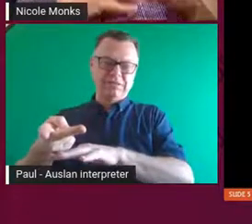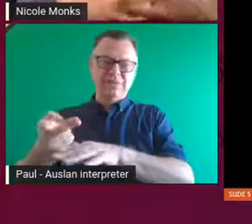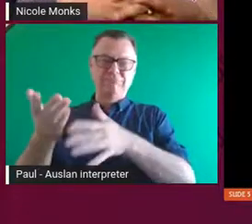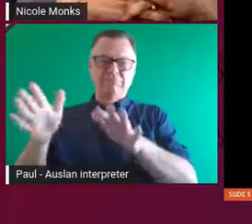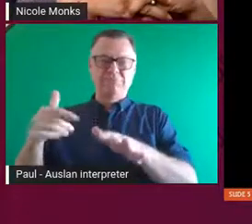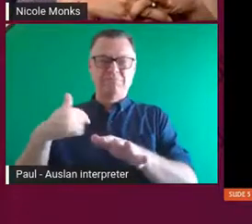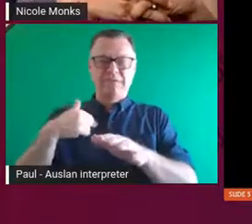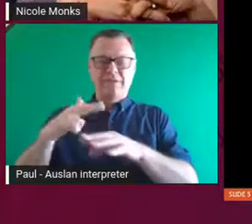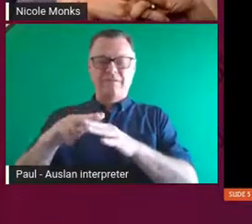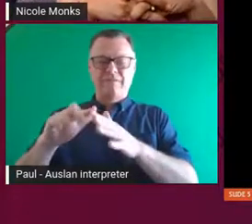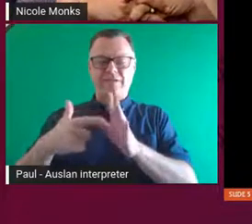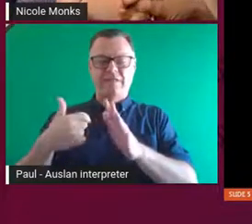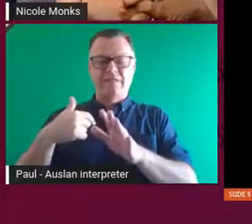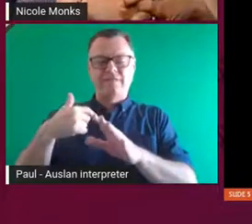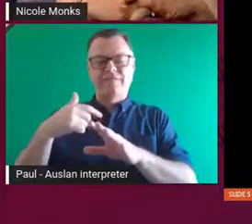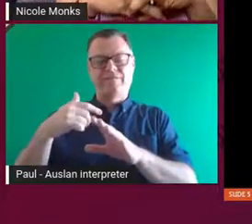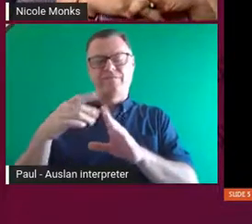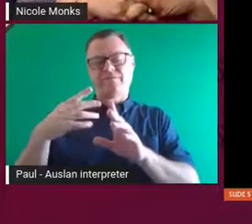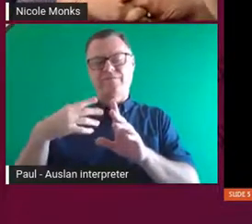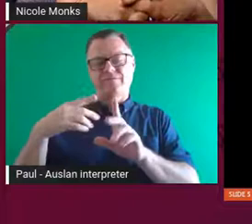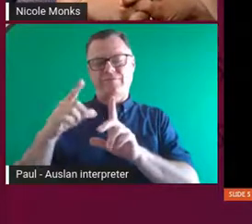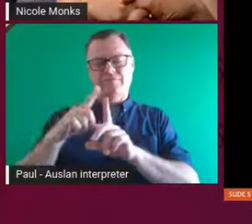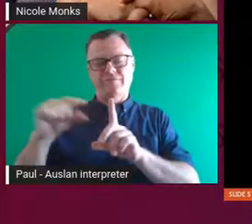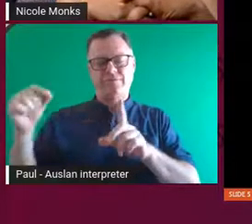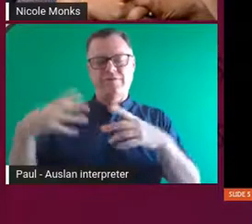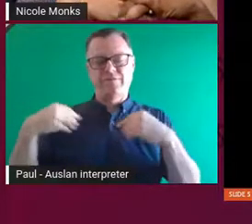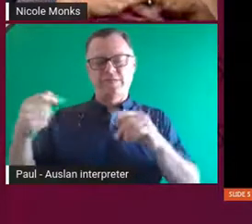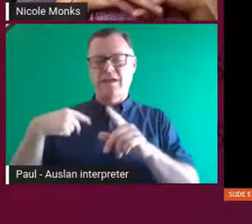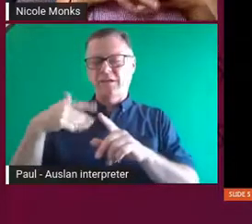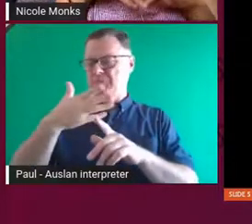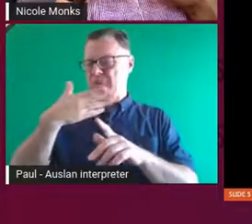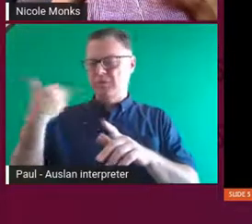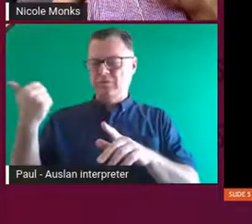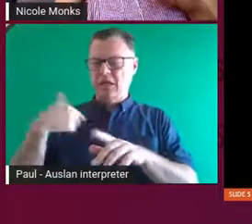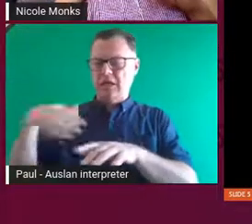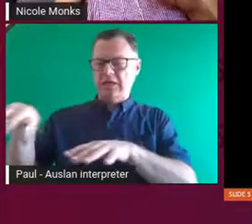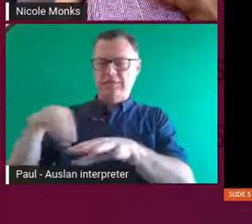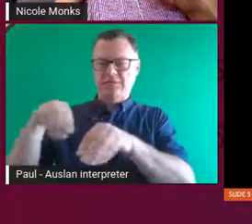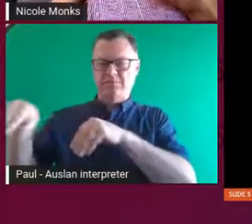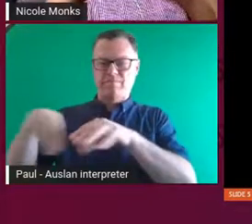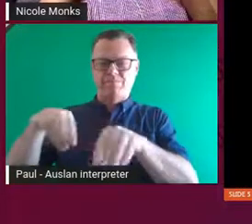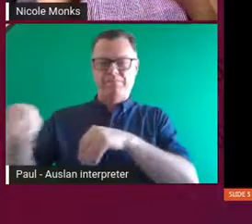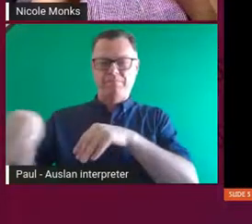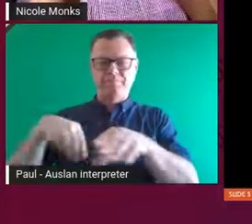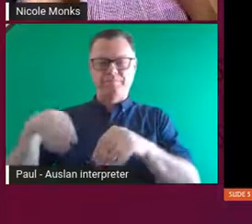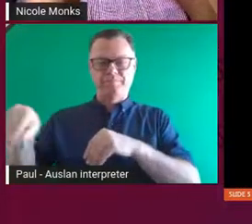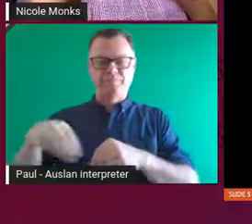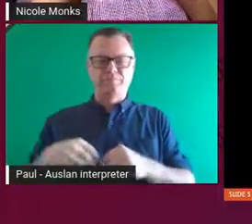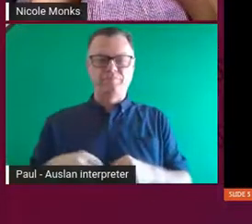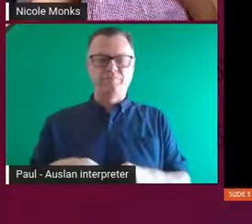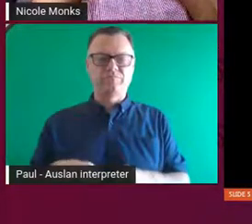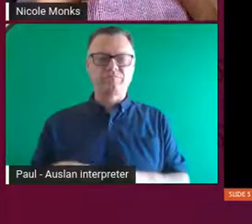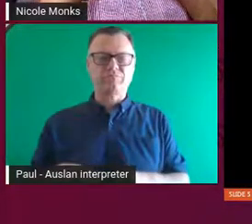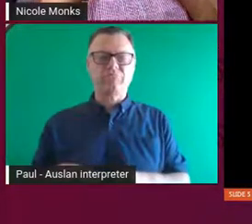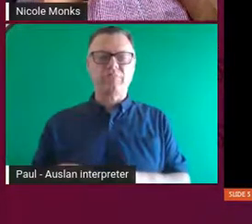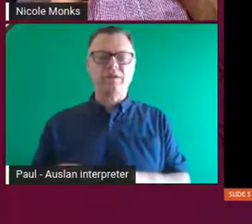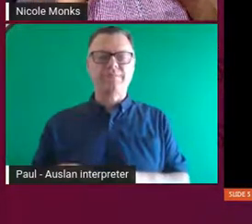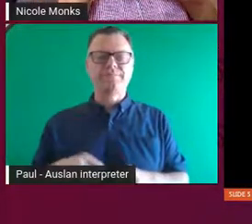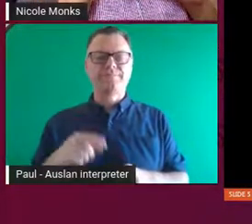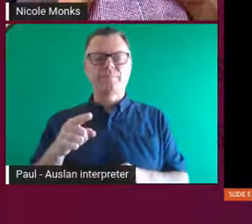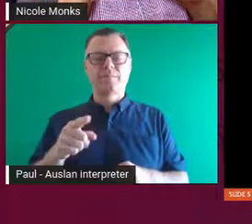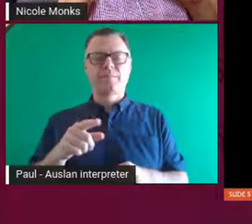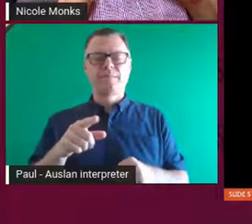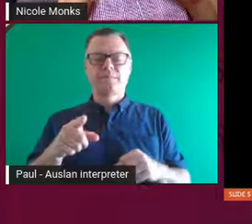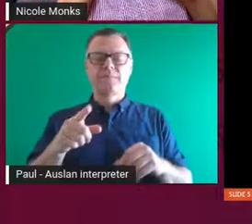feathers because the emu feathers are very beautiful. They actually come as like a two-pronged sort of feather, all of them,